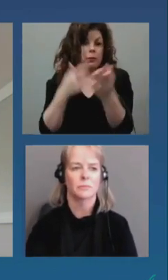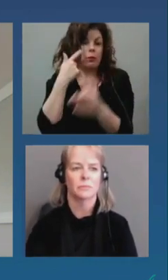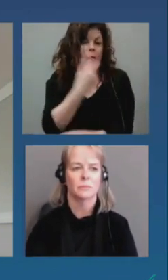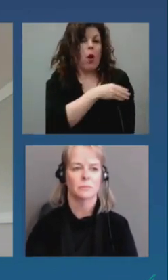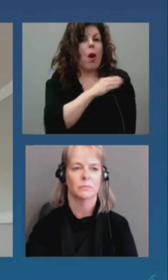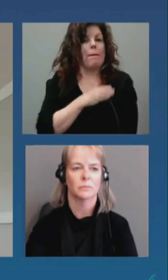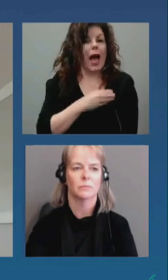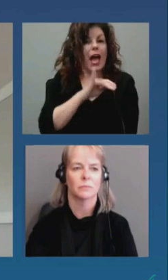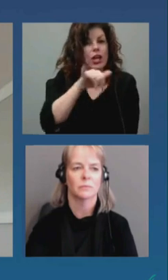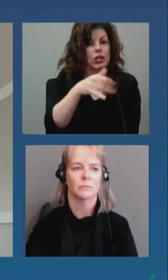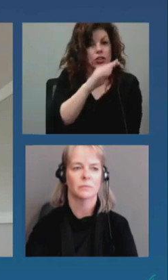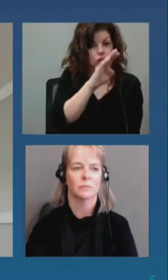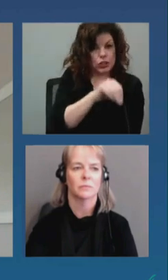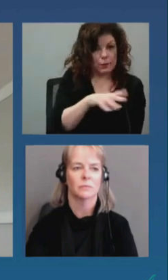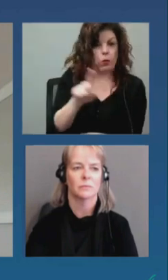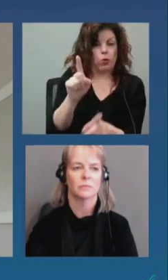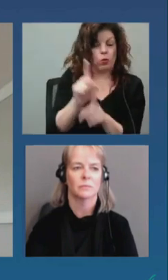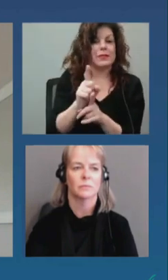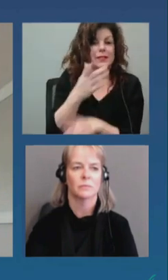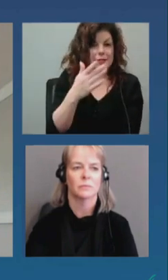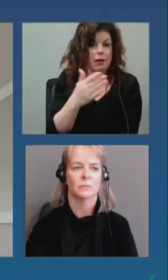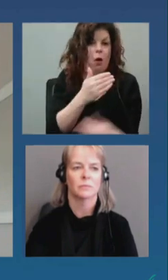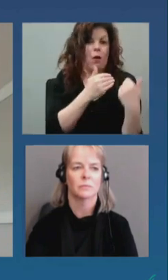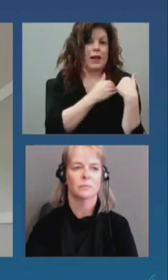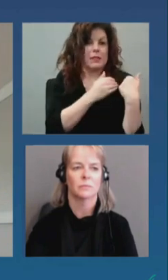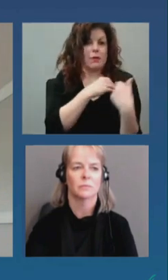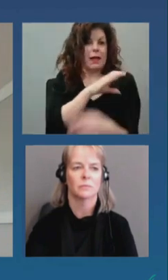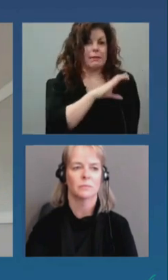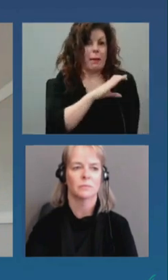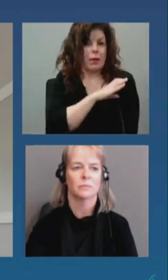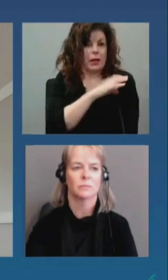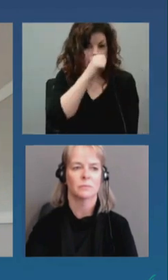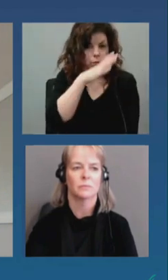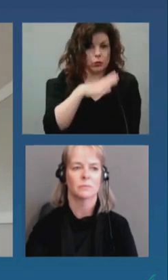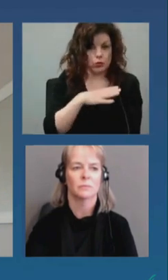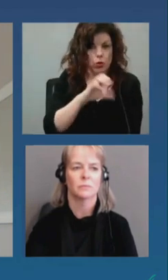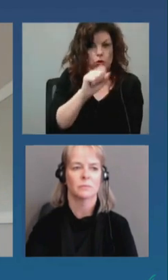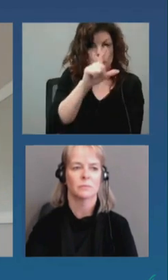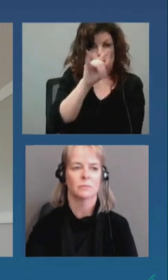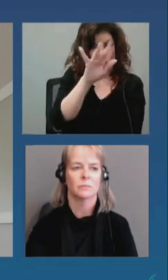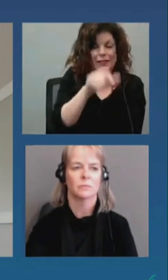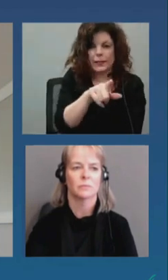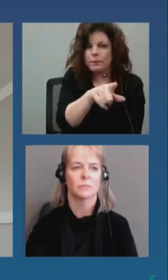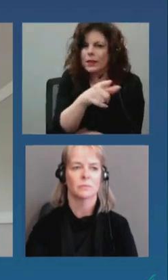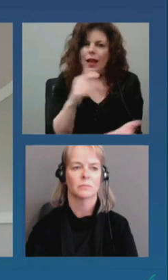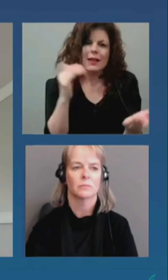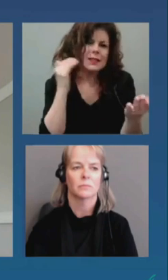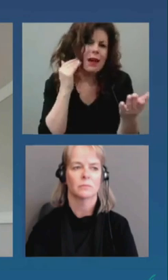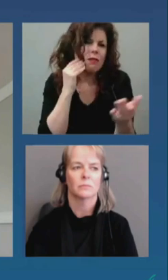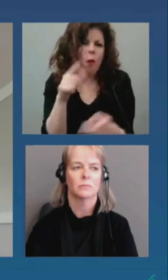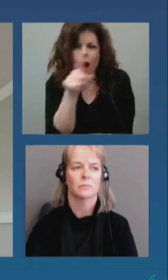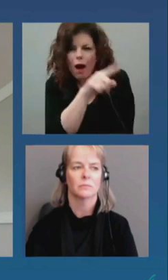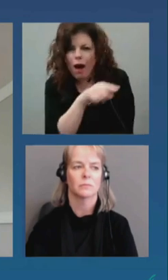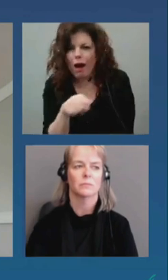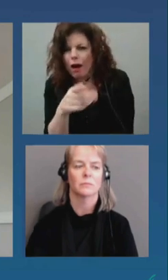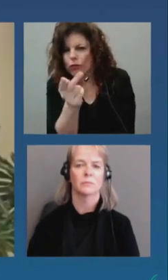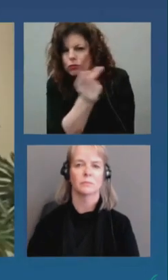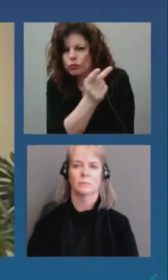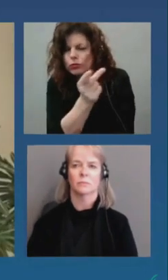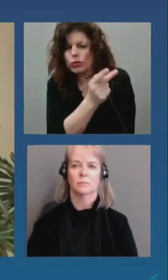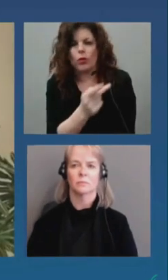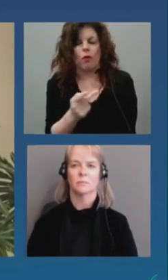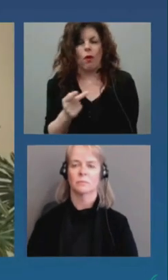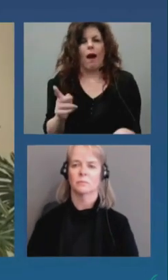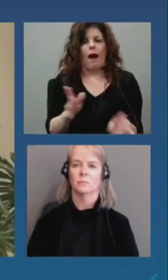et au chef de police M. Sloli. J'aimerais avoir une réaction de votre part par rapport au